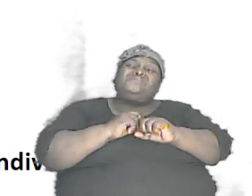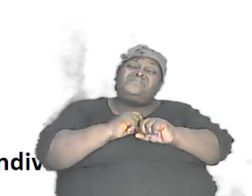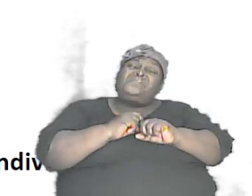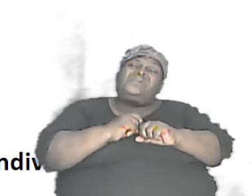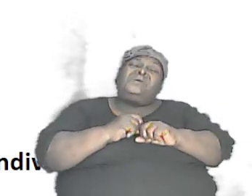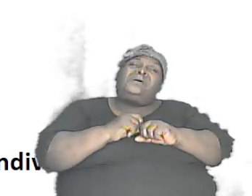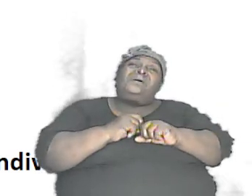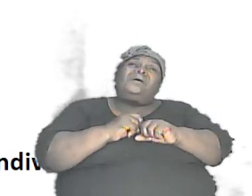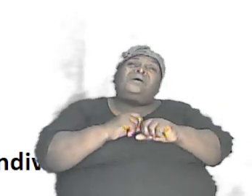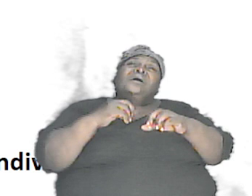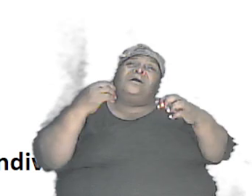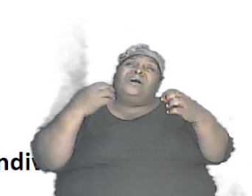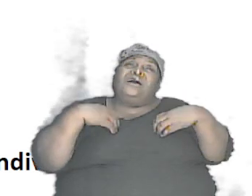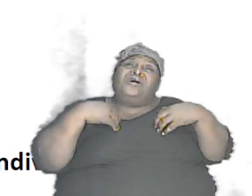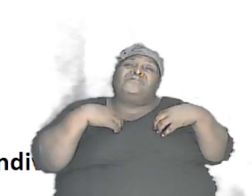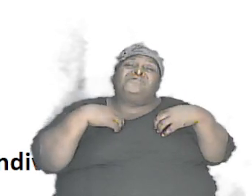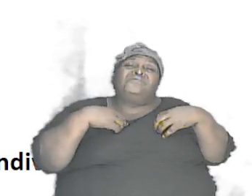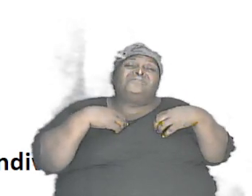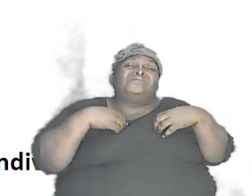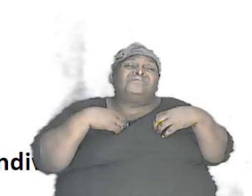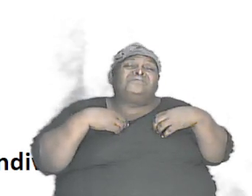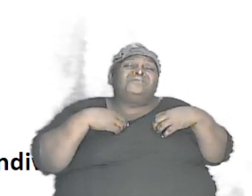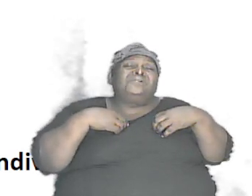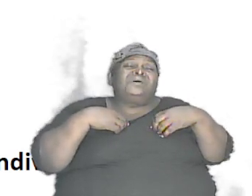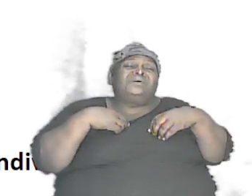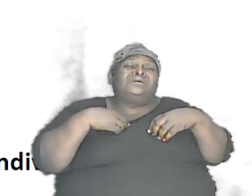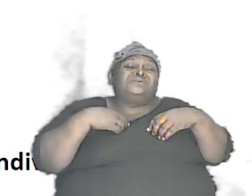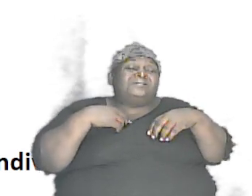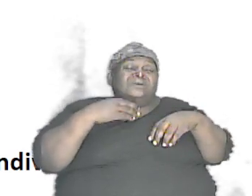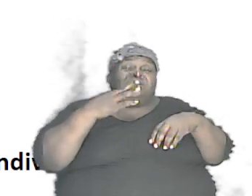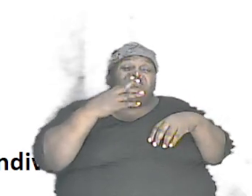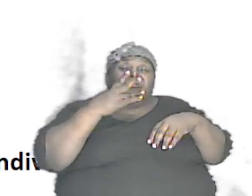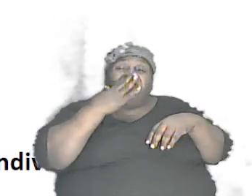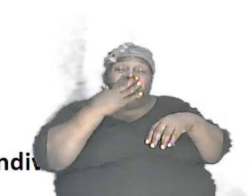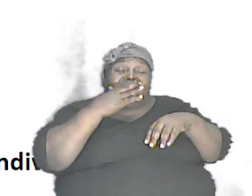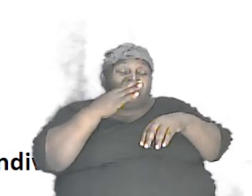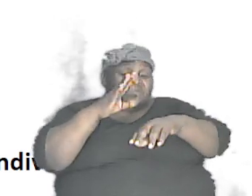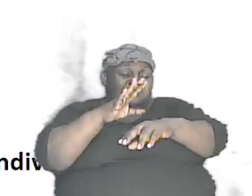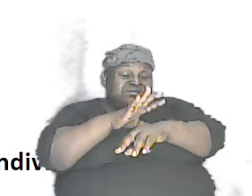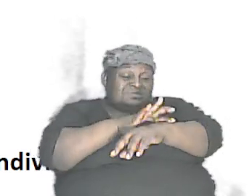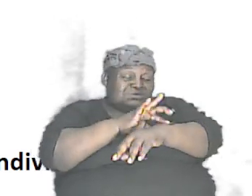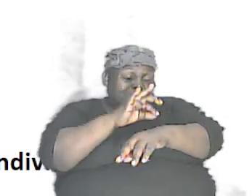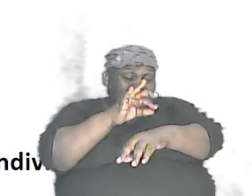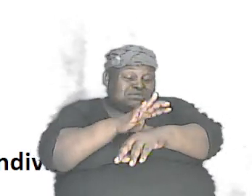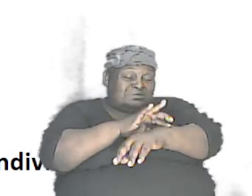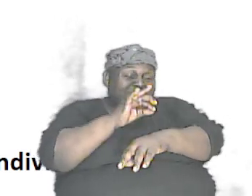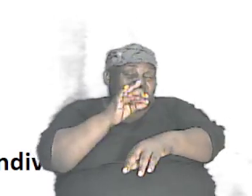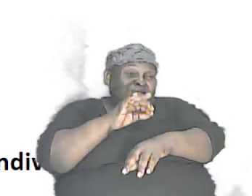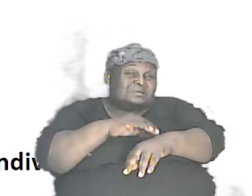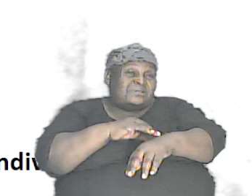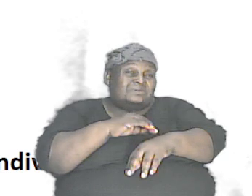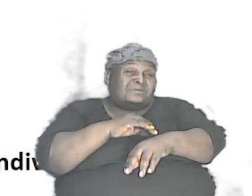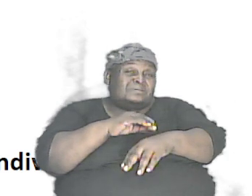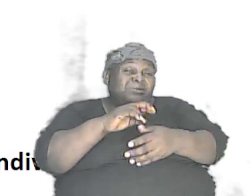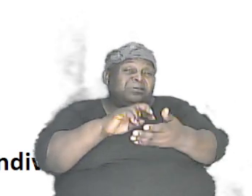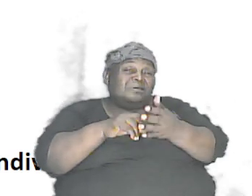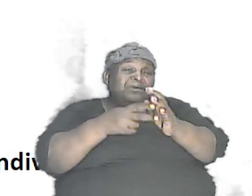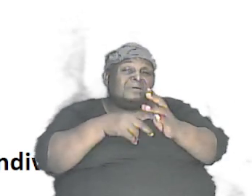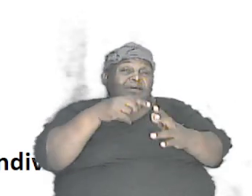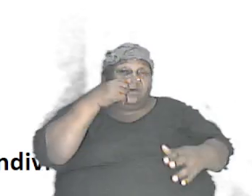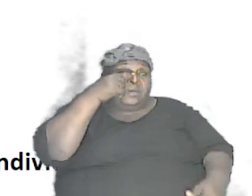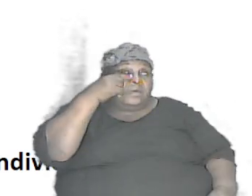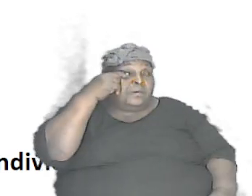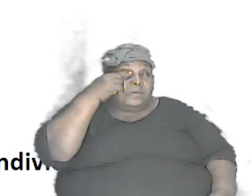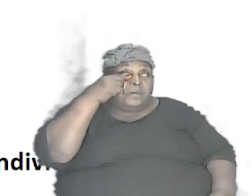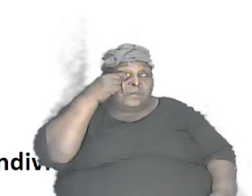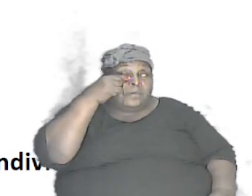of their skin because these big A and little A and big B and little E could represent skin color, they could represent eye color,